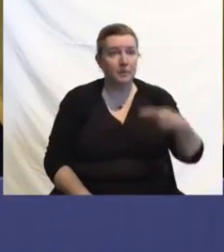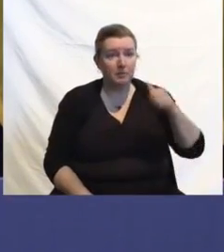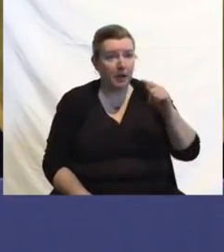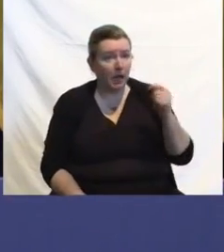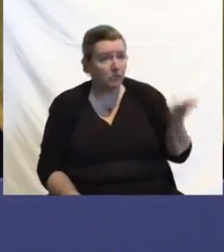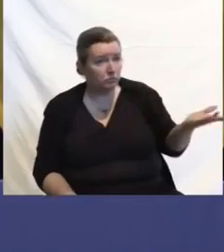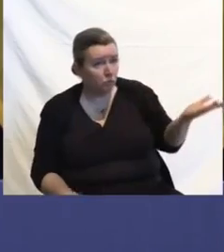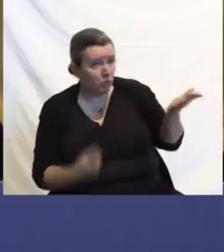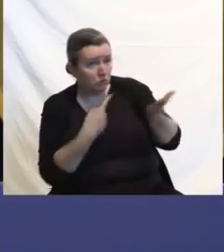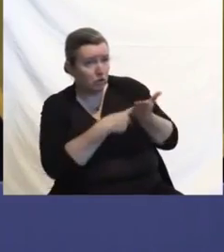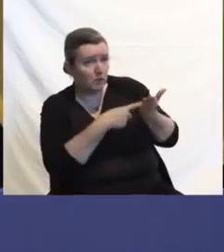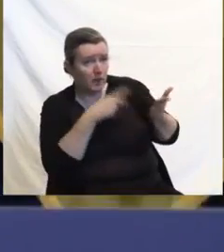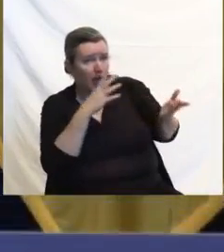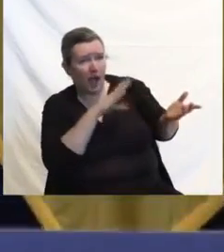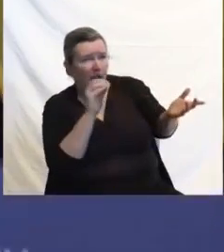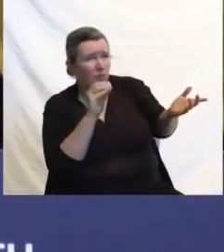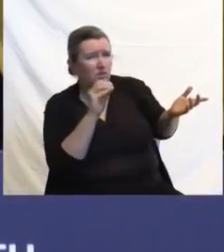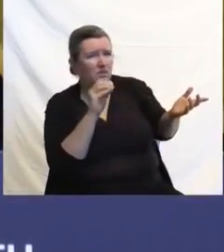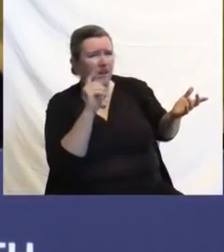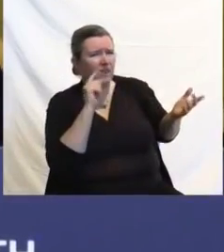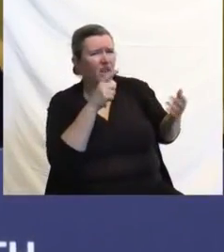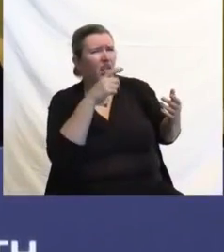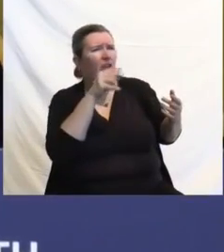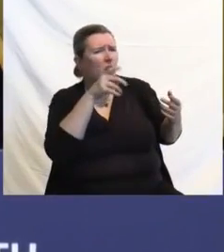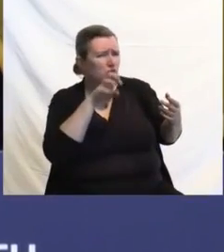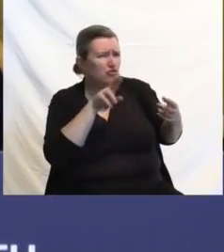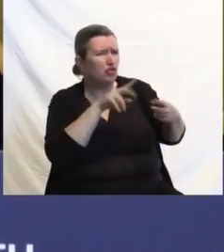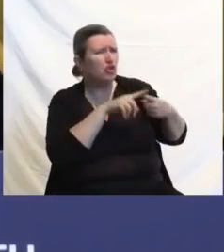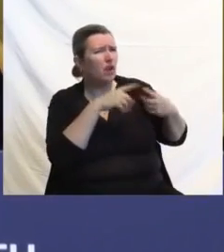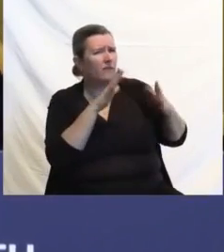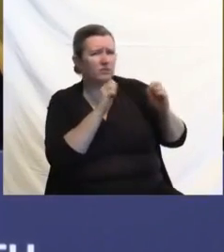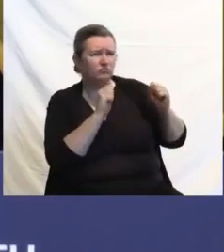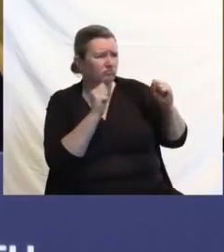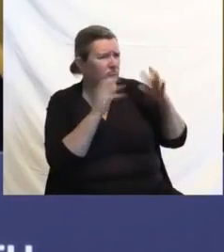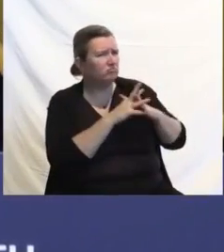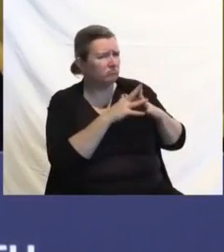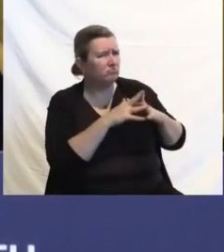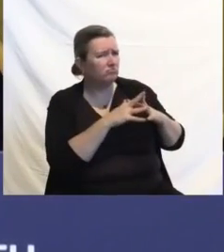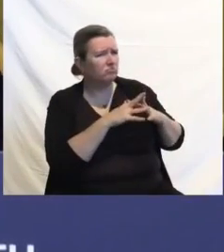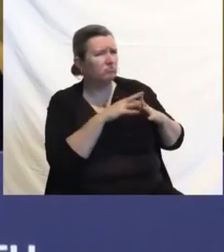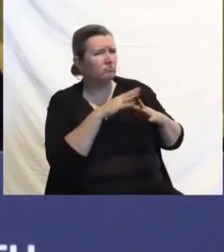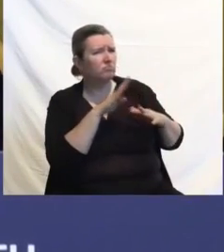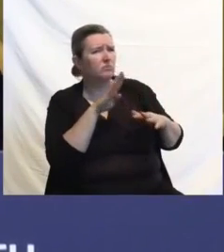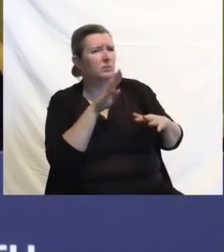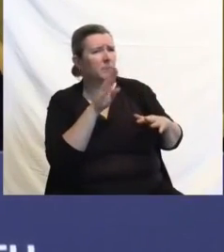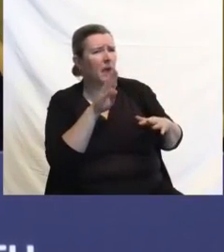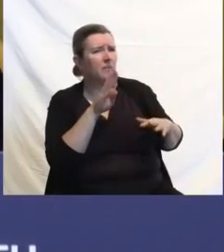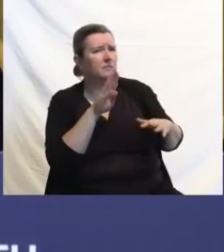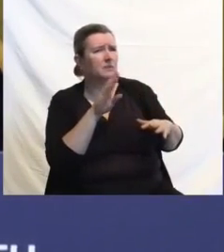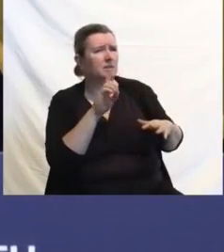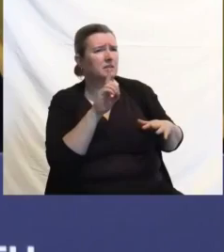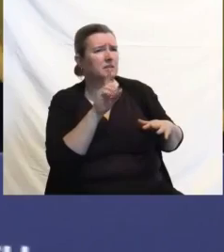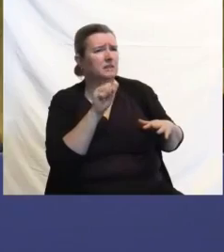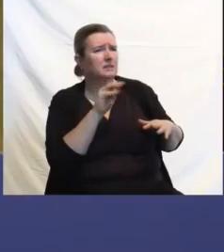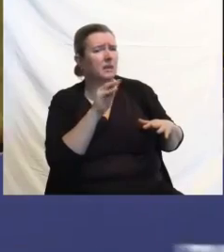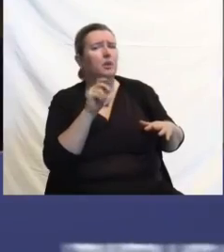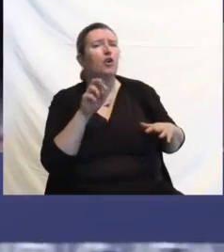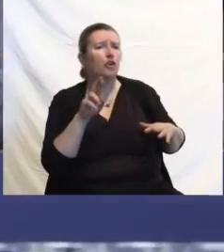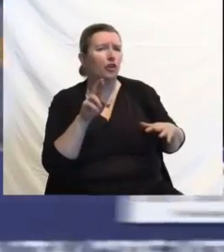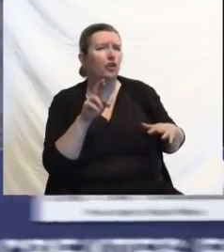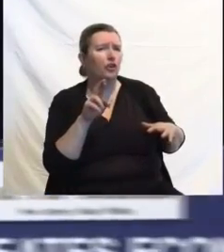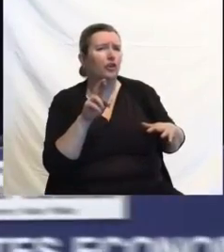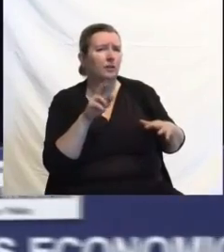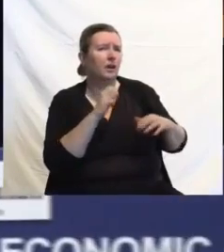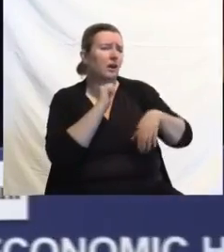counties? I know Gloucester, you mentioned, we've been up and running. Bob Damager continues to do a great job there since September. But how about the other counties? That's right. So the two